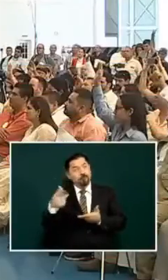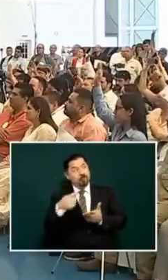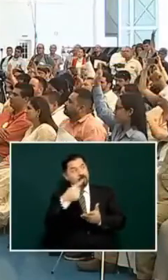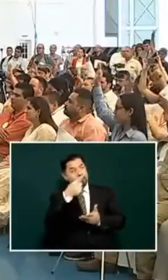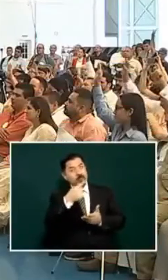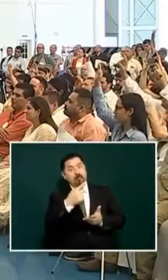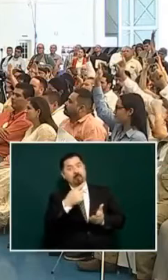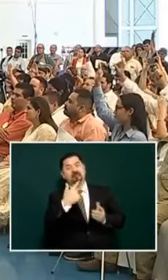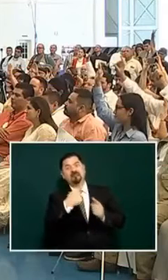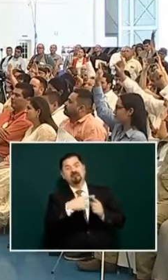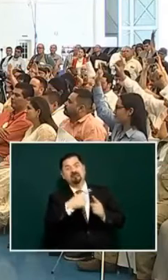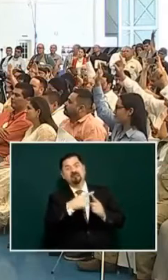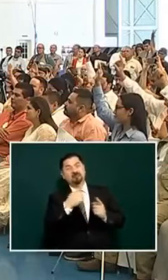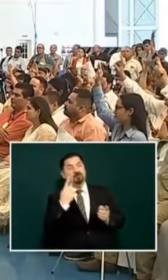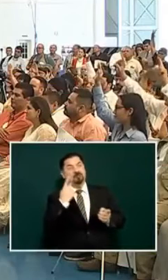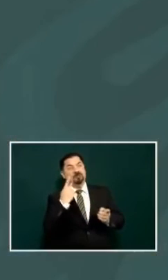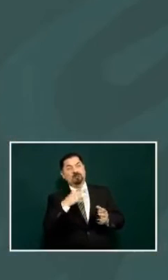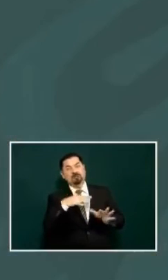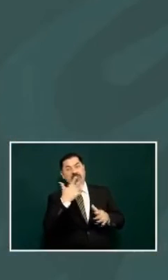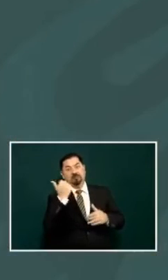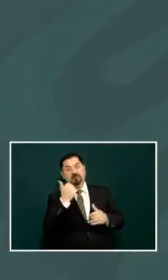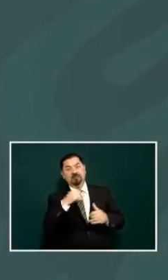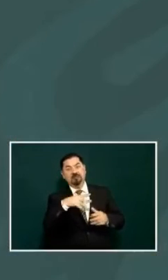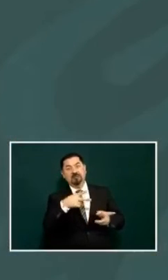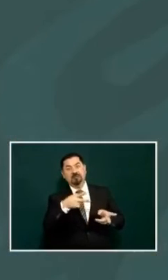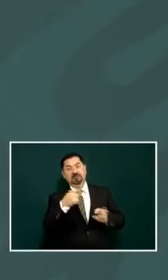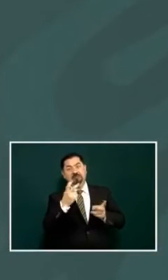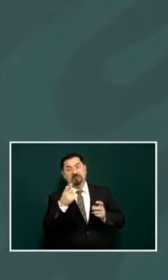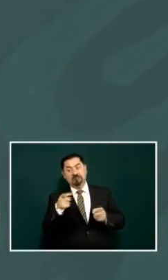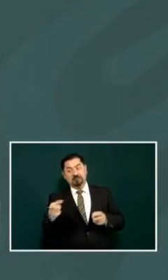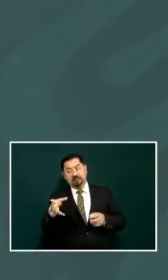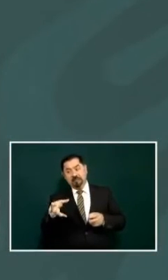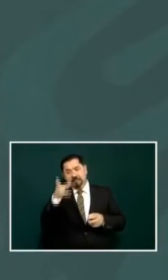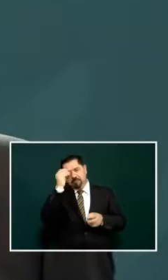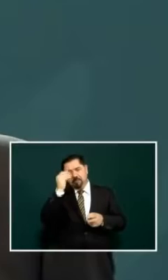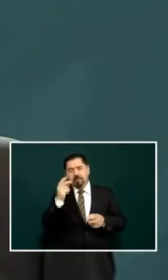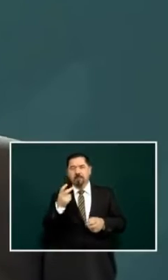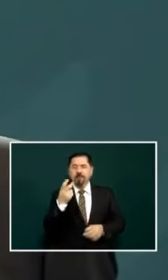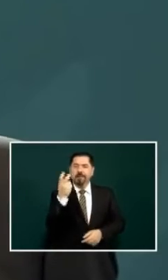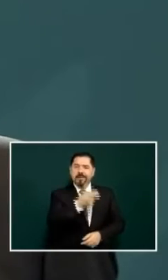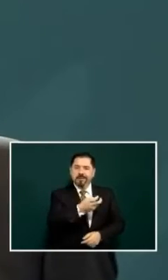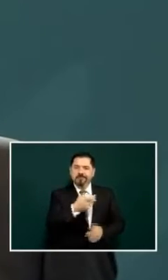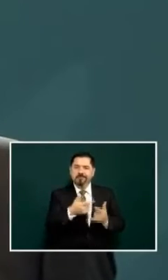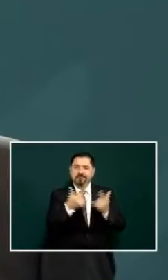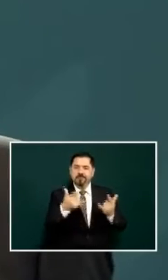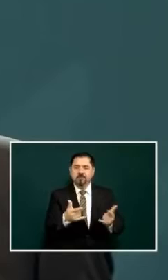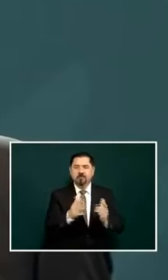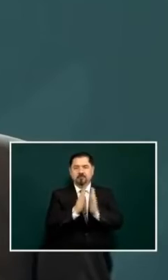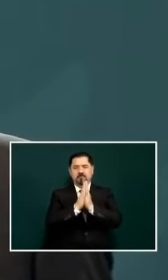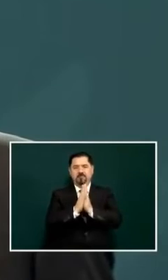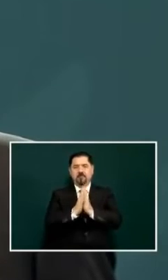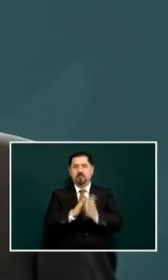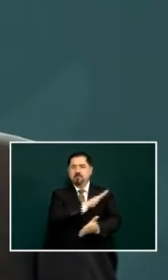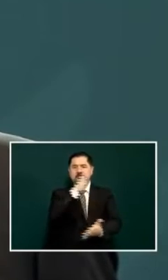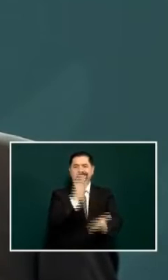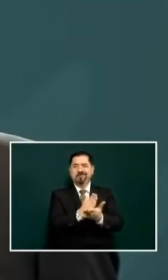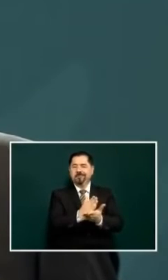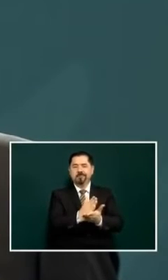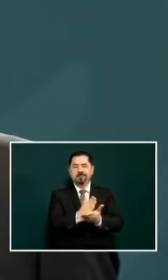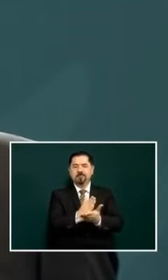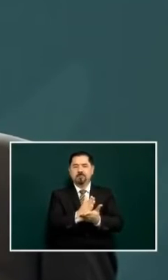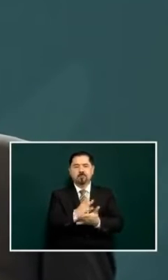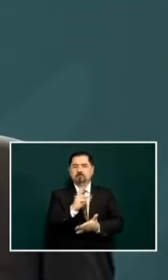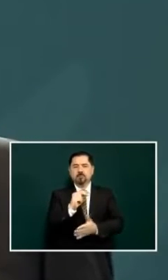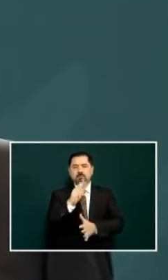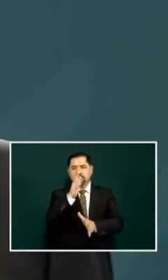so and so a reverend thief but that is not